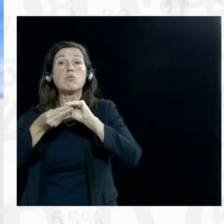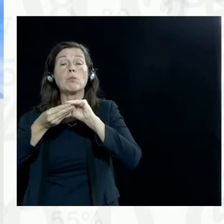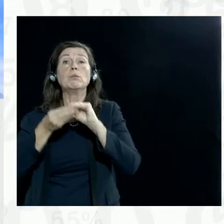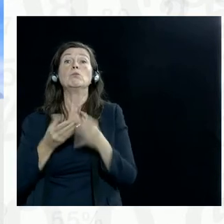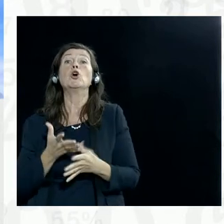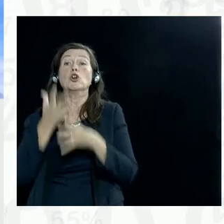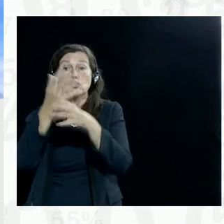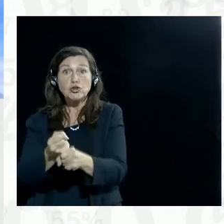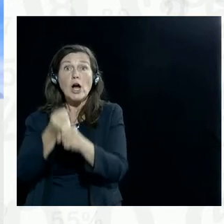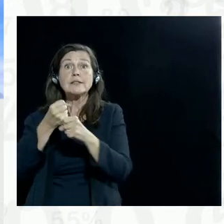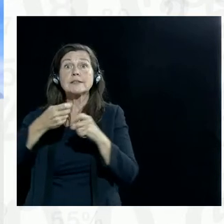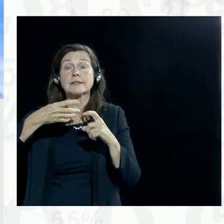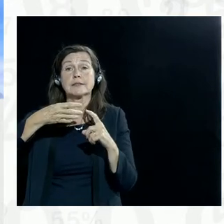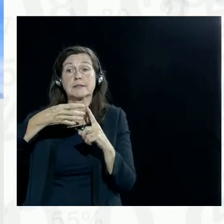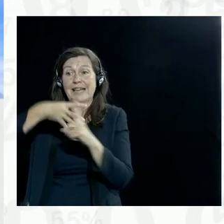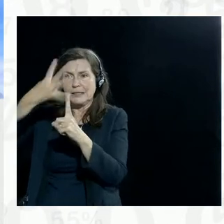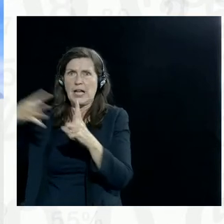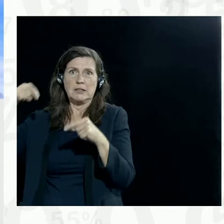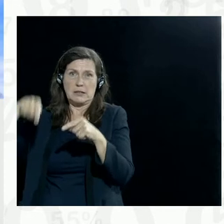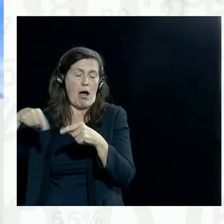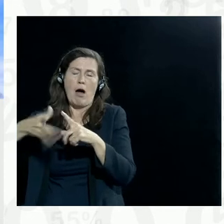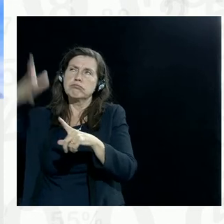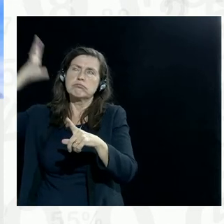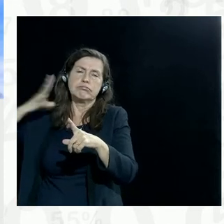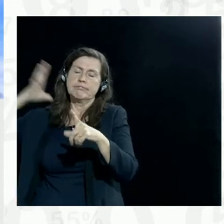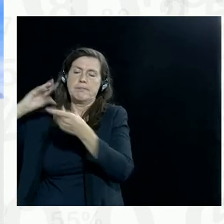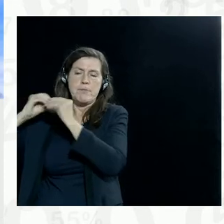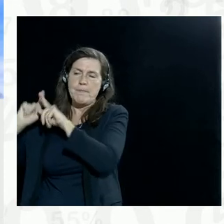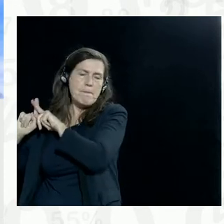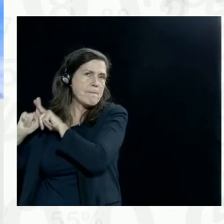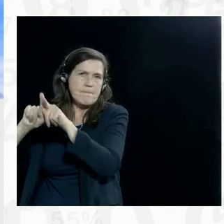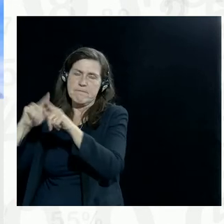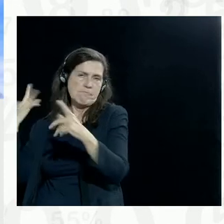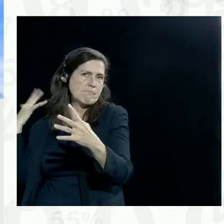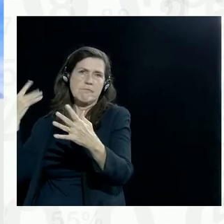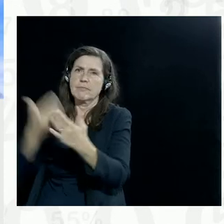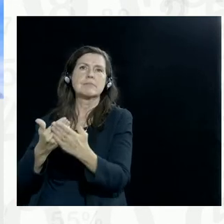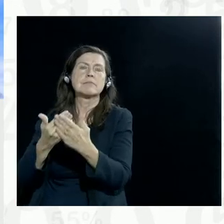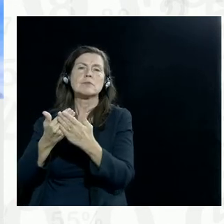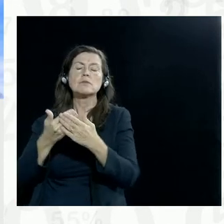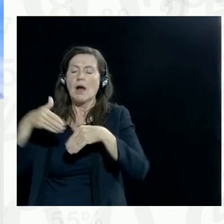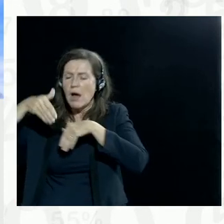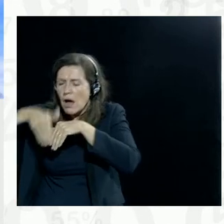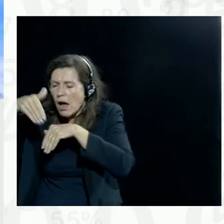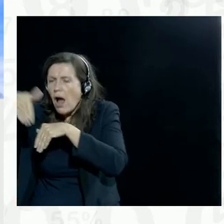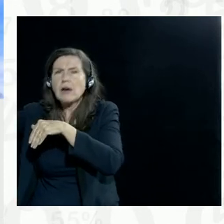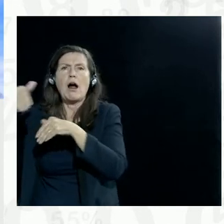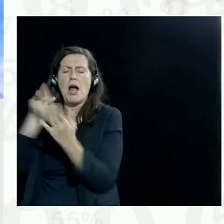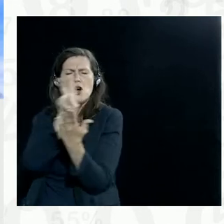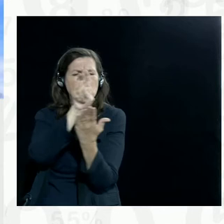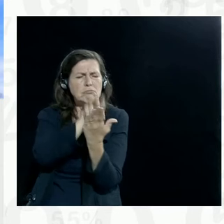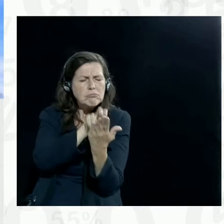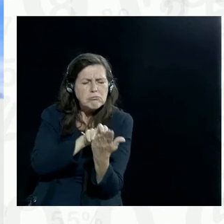hundreds, if not thousands of years old. And over that time, the field of archives and records management has